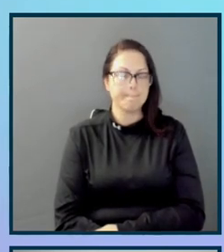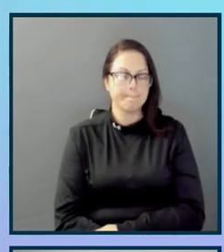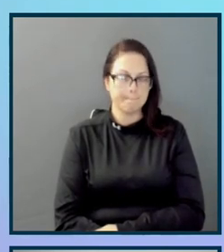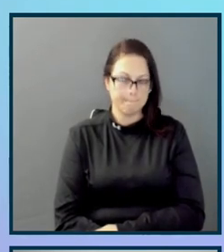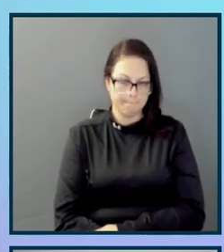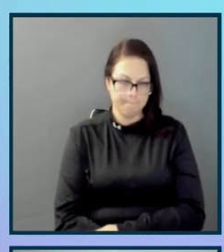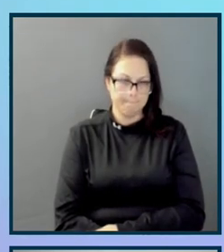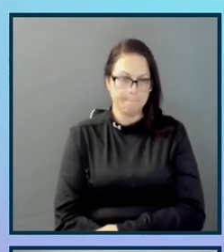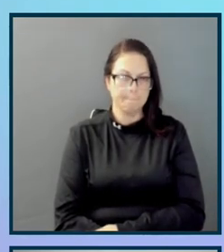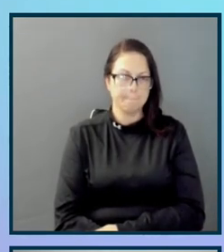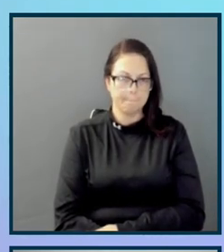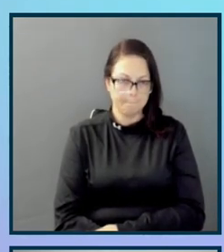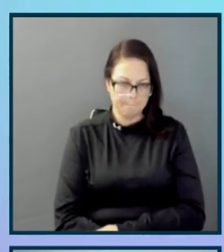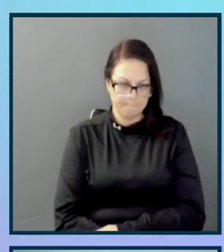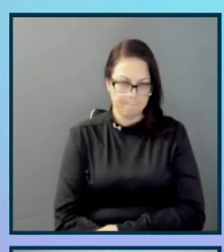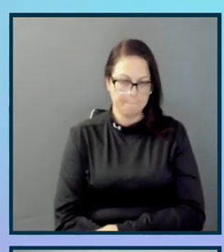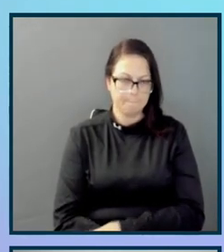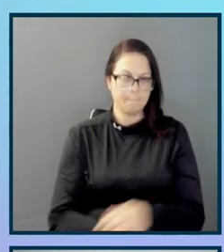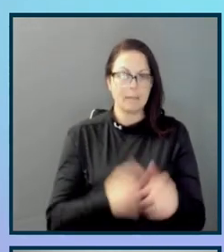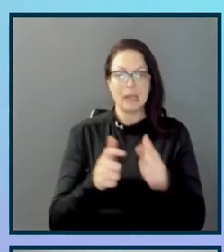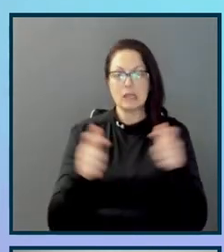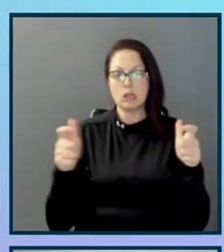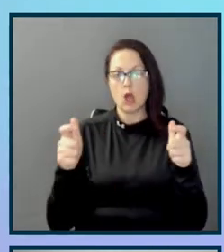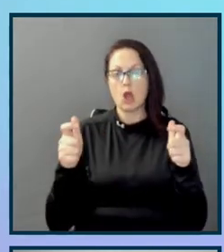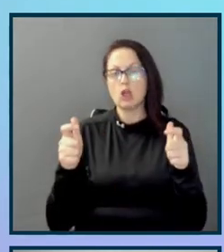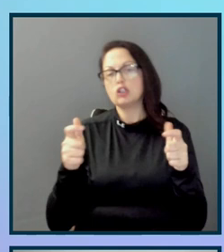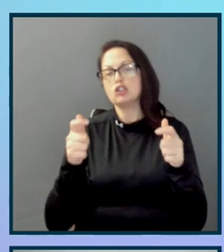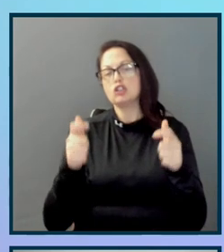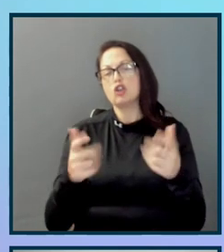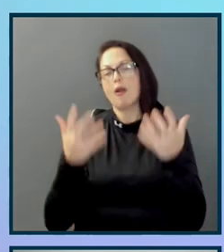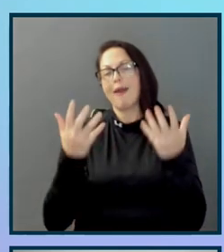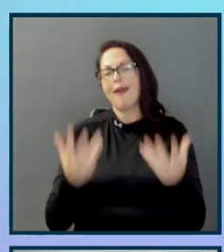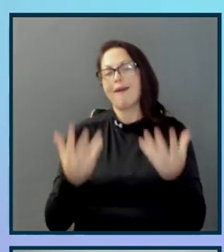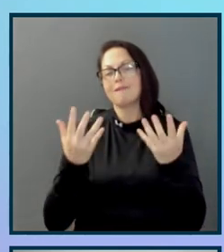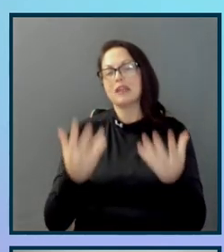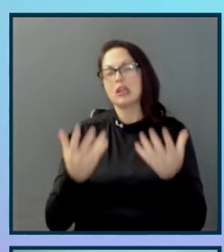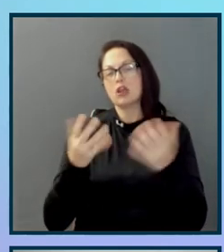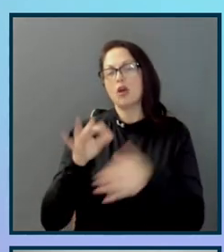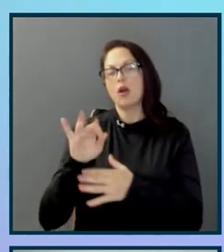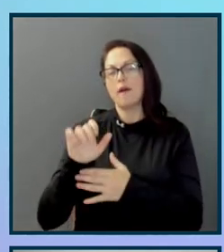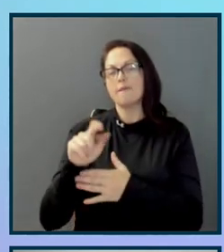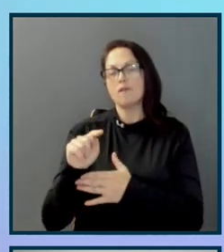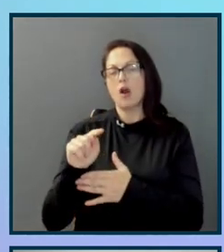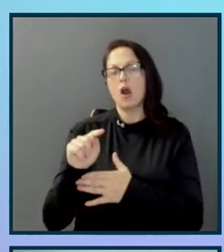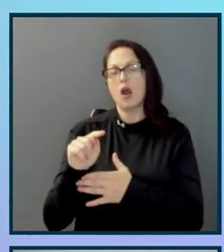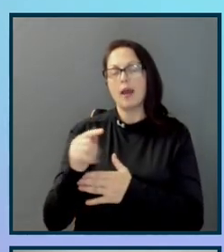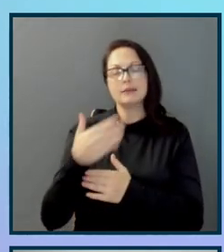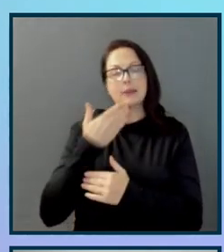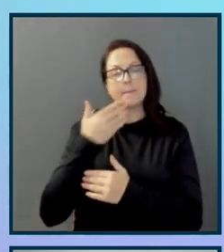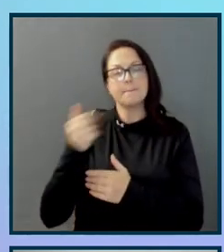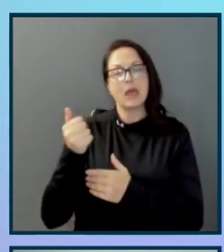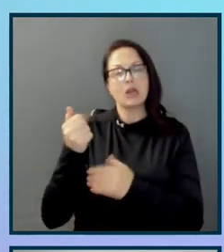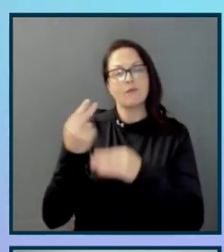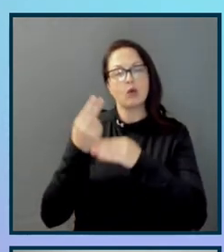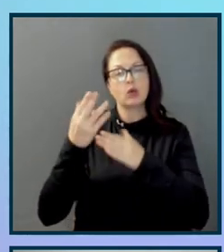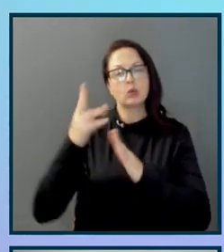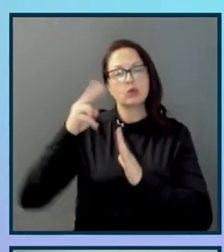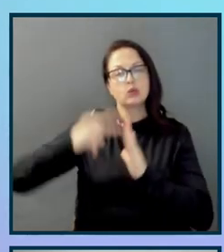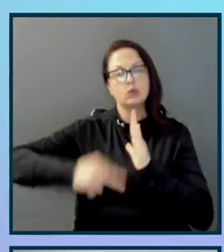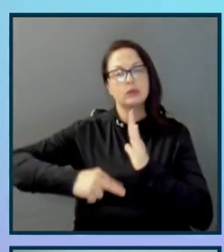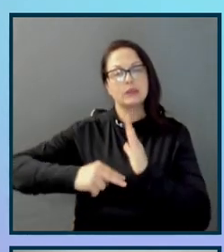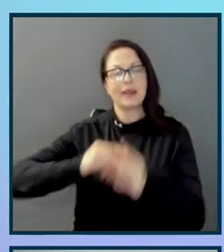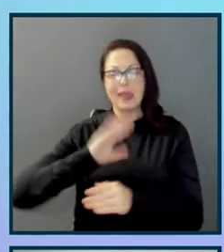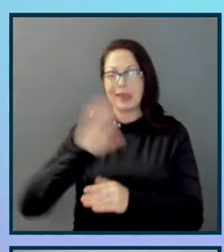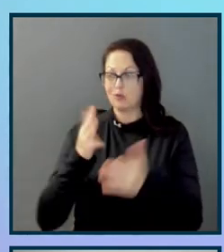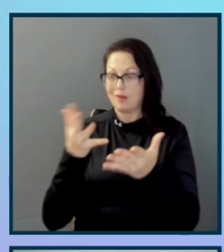heavier weight. Larger, heavier weighted fonts are much easier for users with and without disabilities to read. And you never